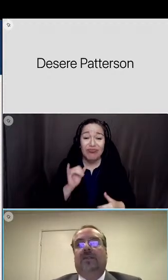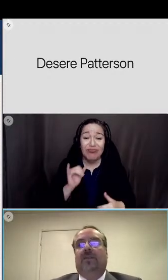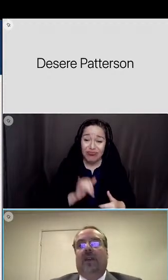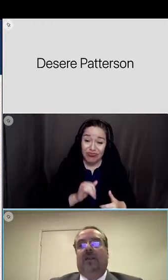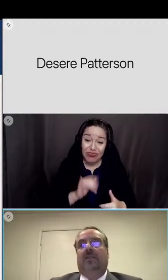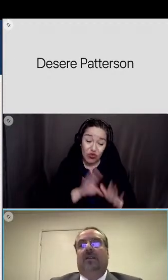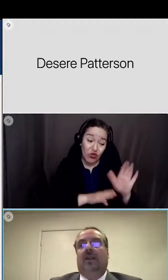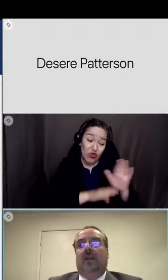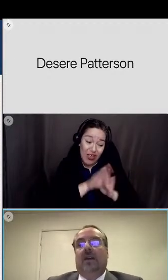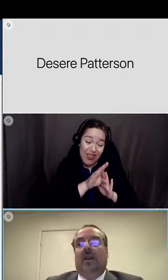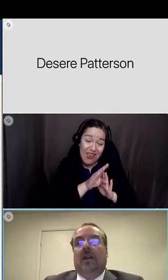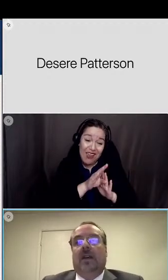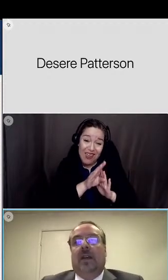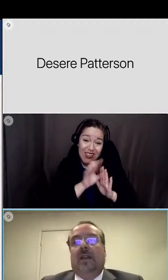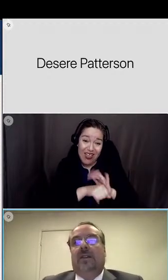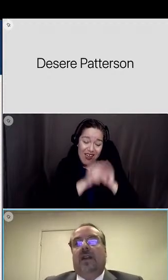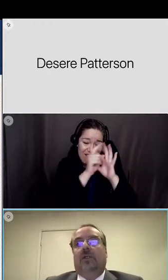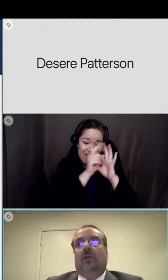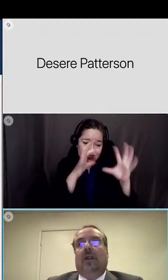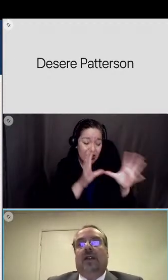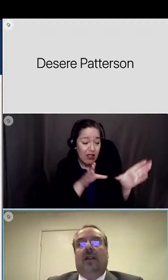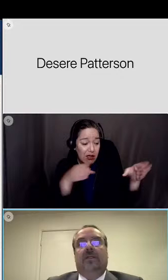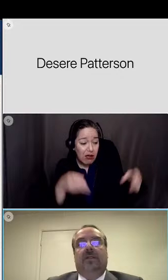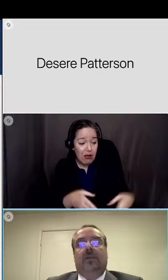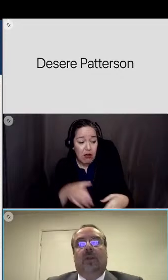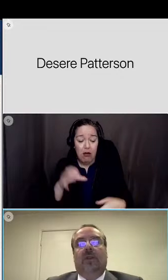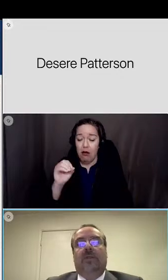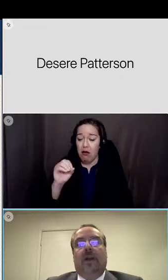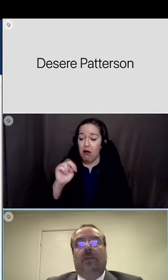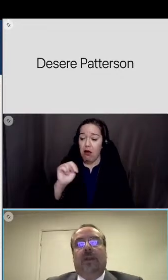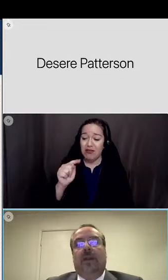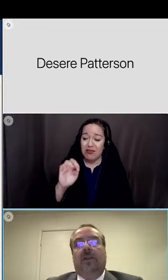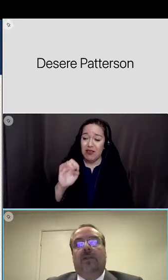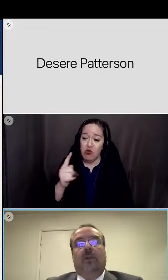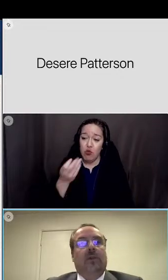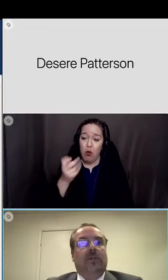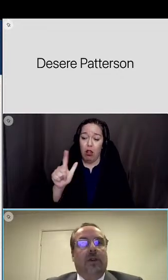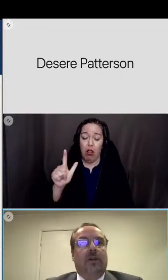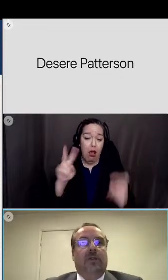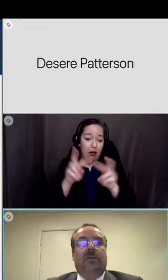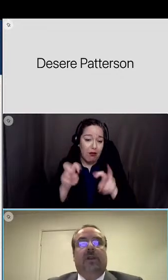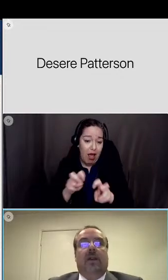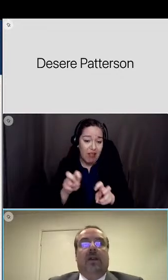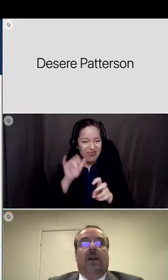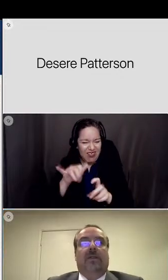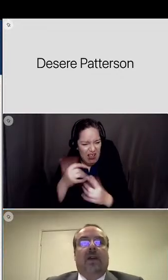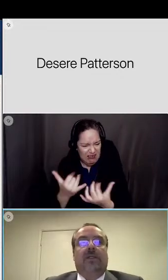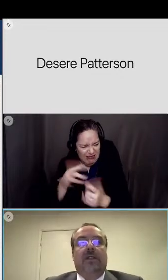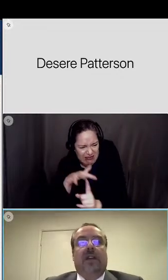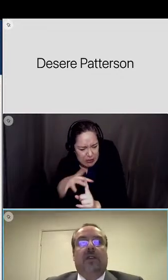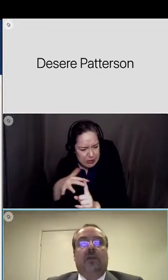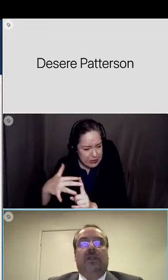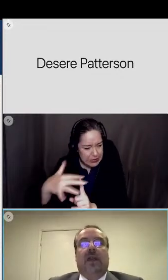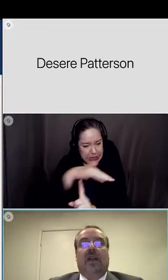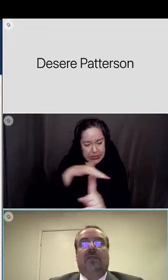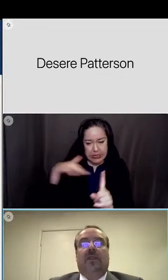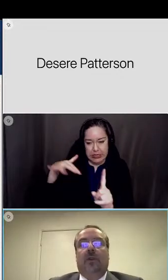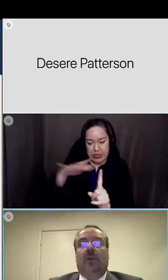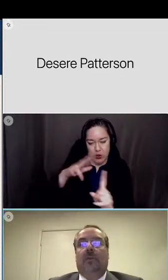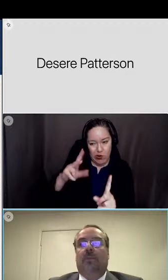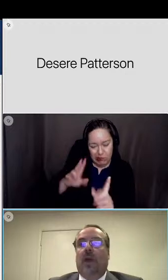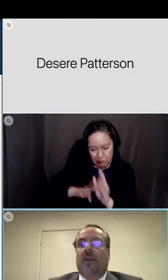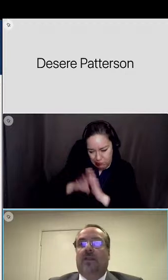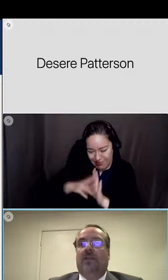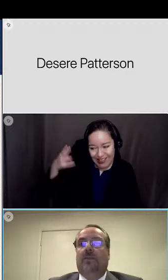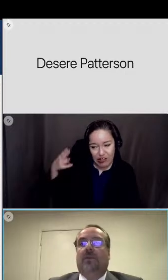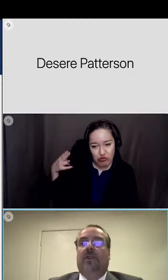analysis phase in contextual analysis we developed a historical narrative of how cj usd has